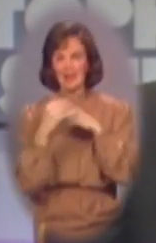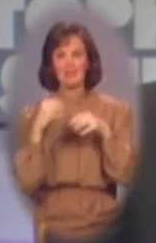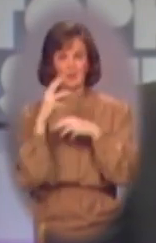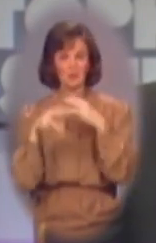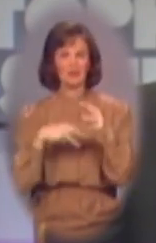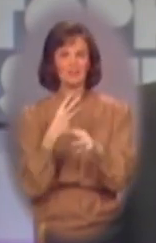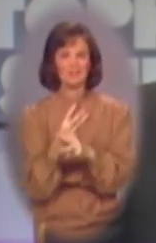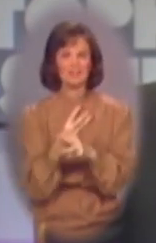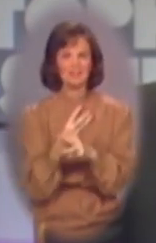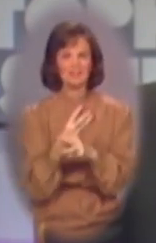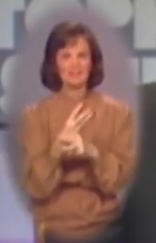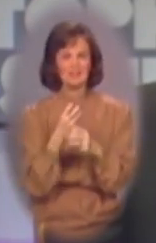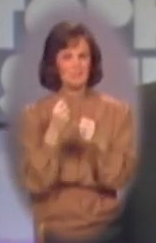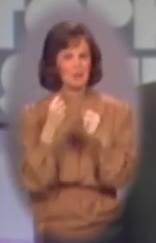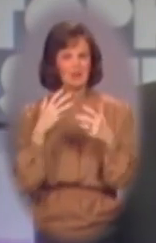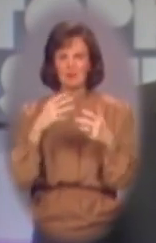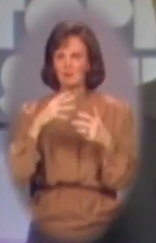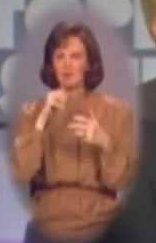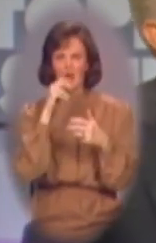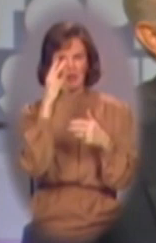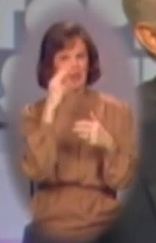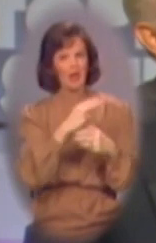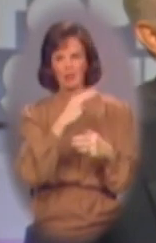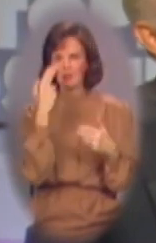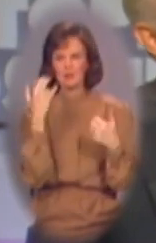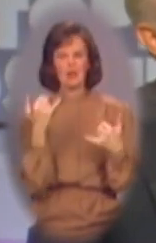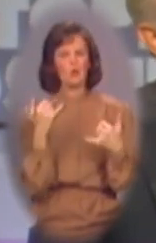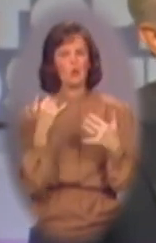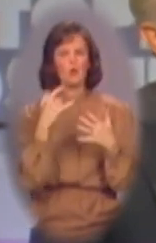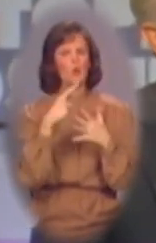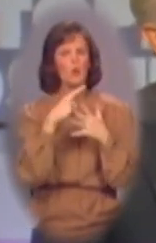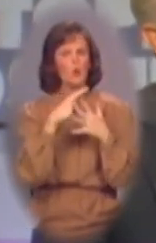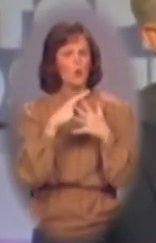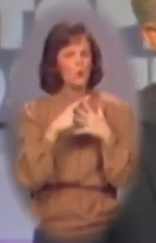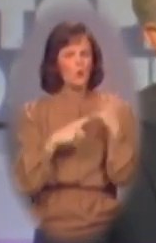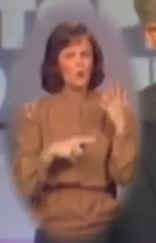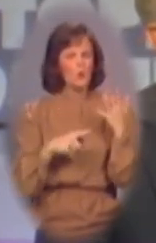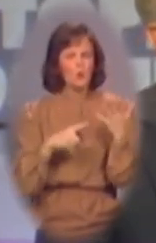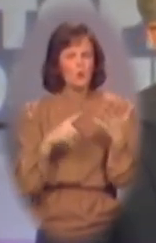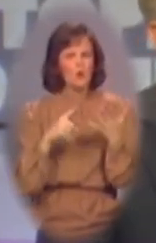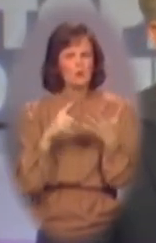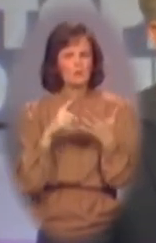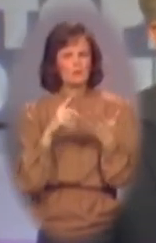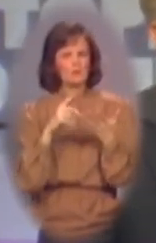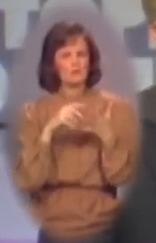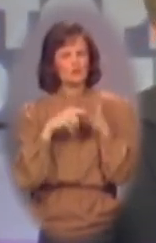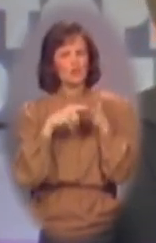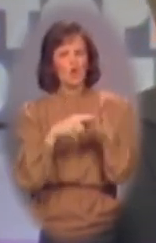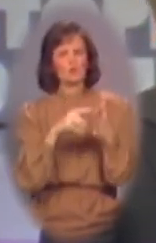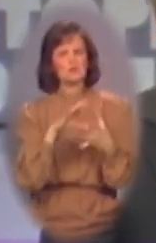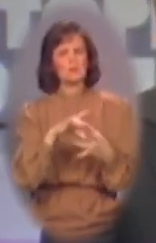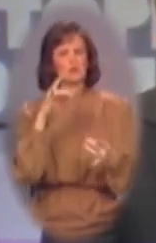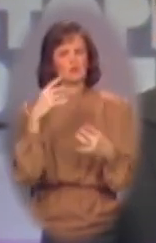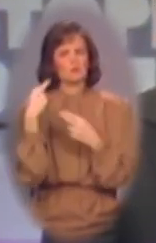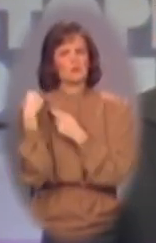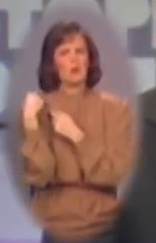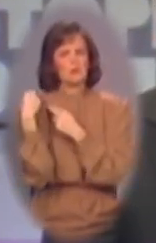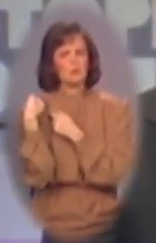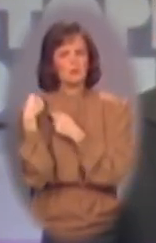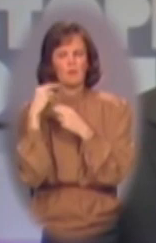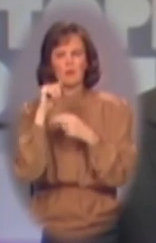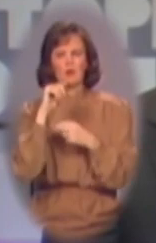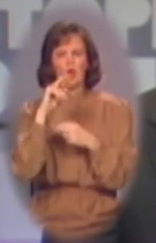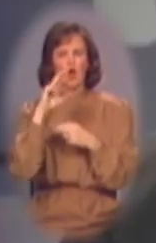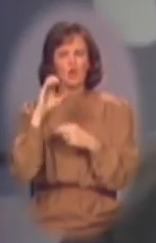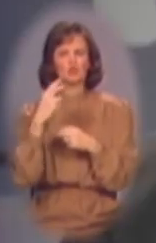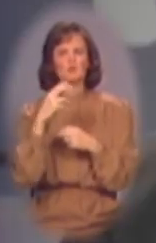parts of the world, and many are not Catholic who are watching us. What is it that characterizes the spiritual responsibilities of an